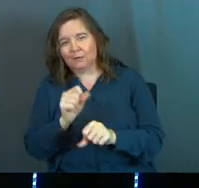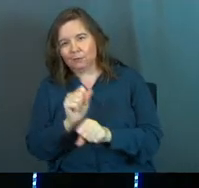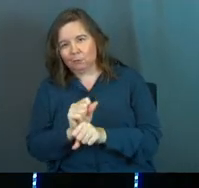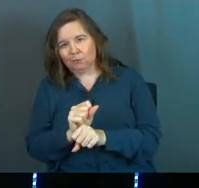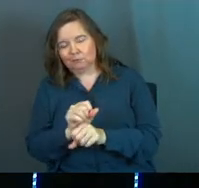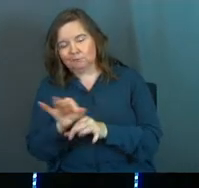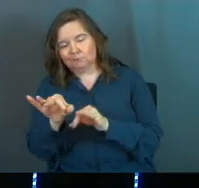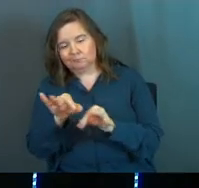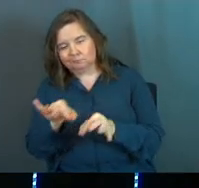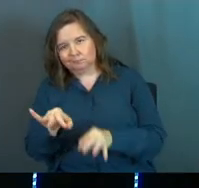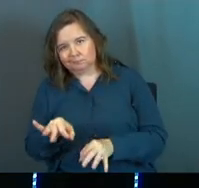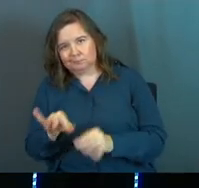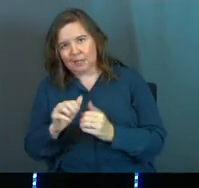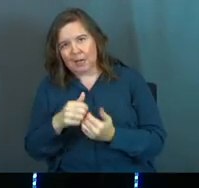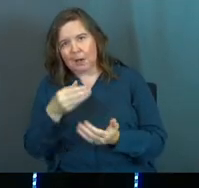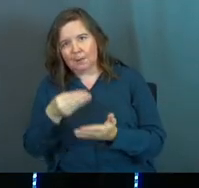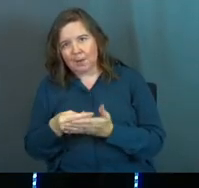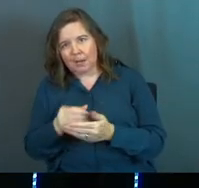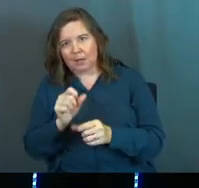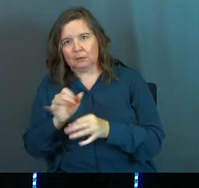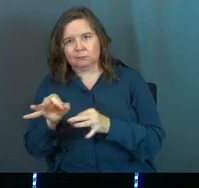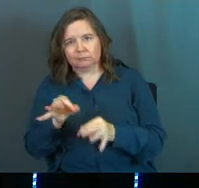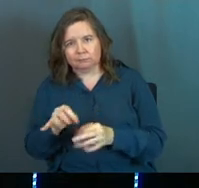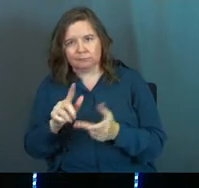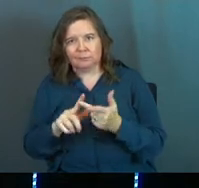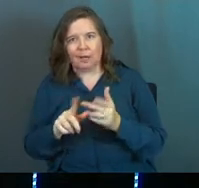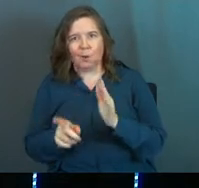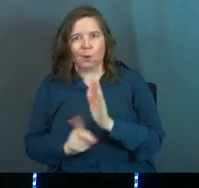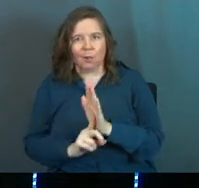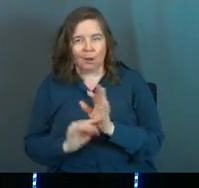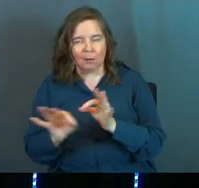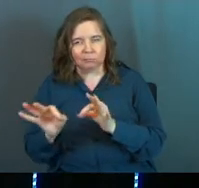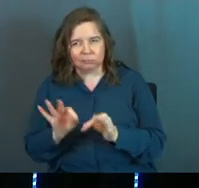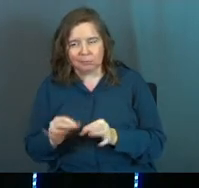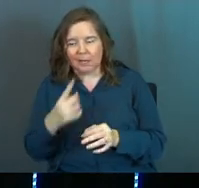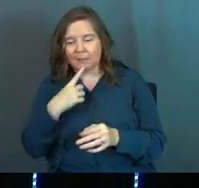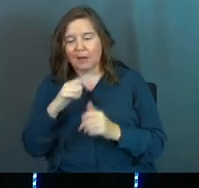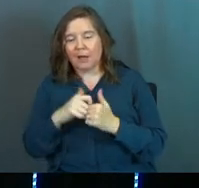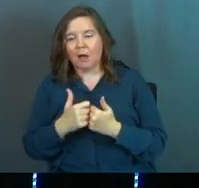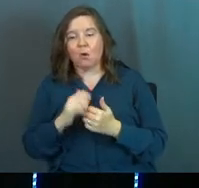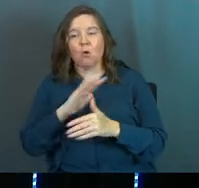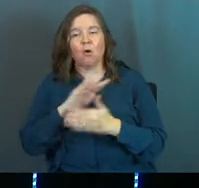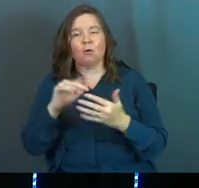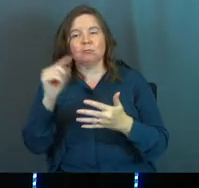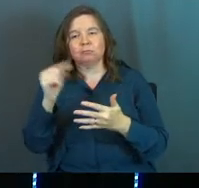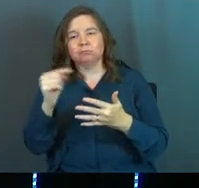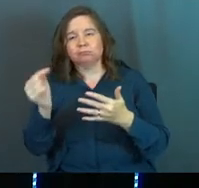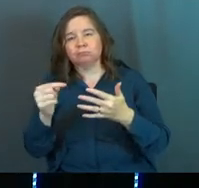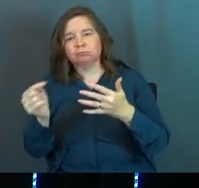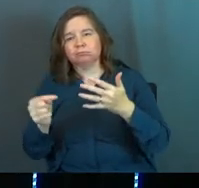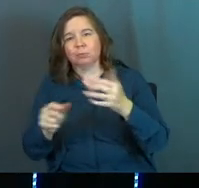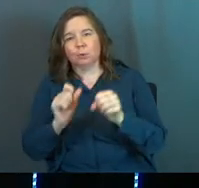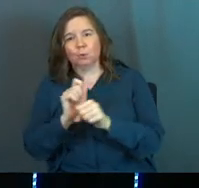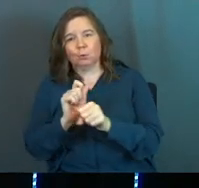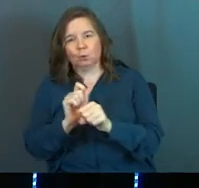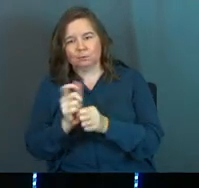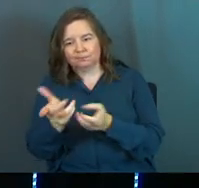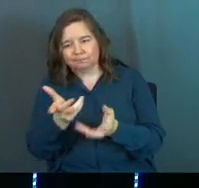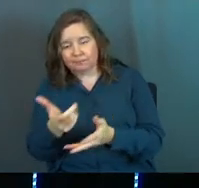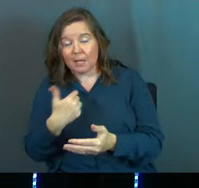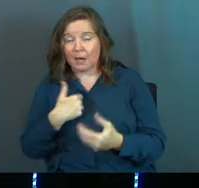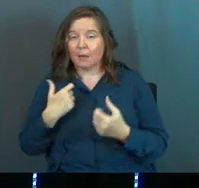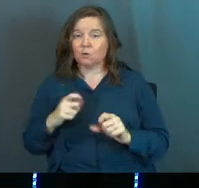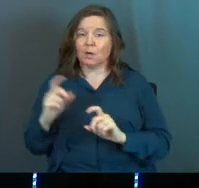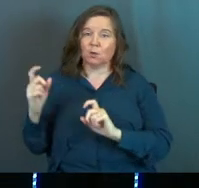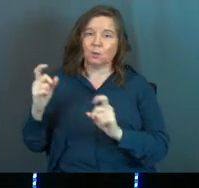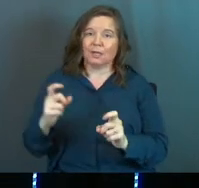I'm telling you how life works, how money works, how alarm clocks work, amen? I'm telling you how all of this works. And I'm